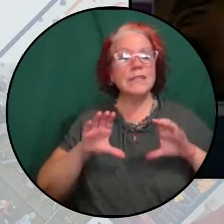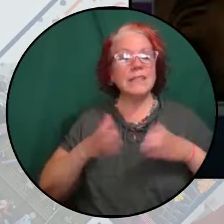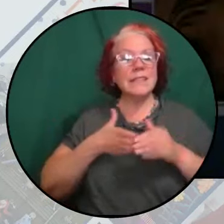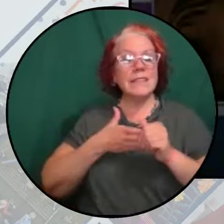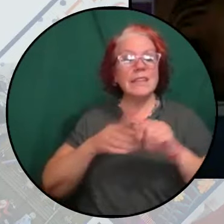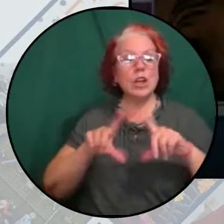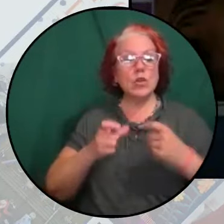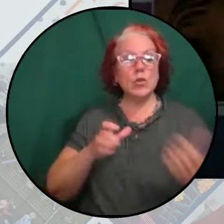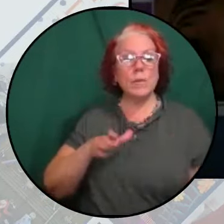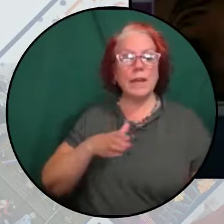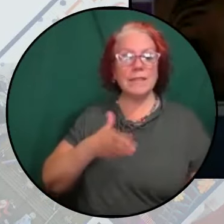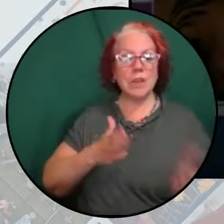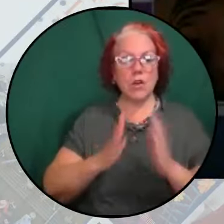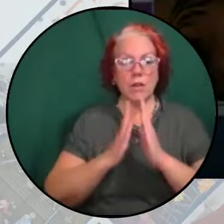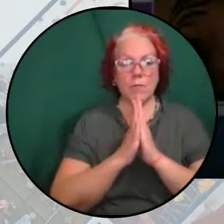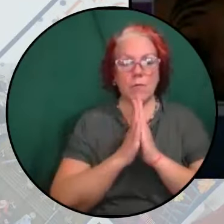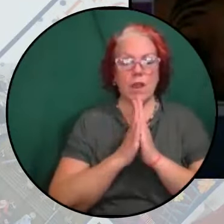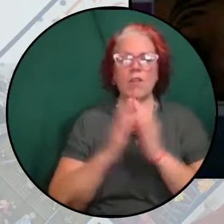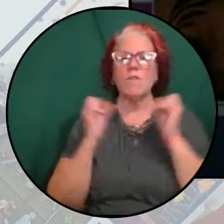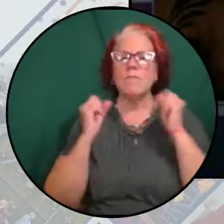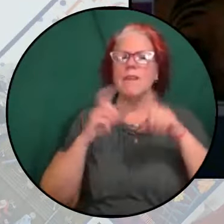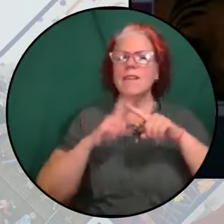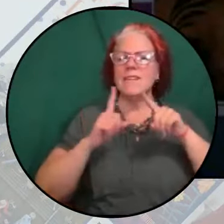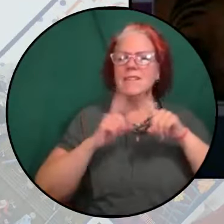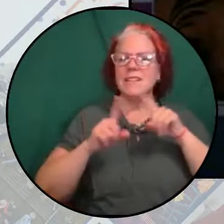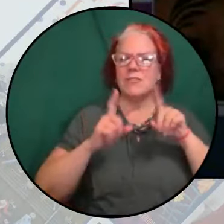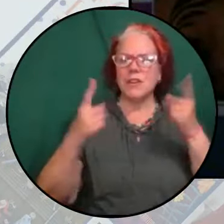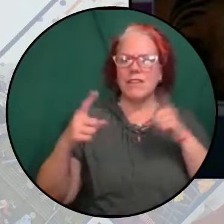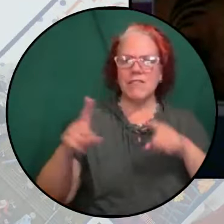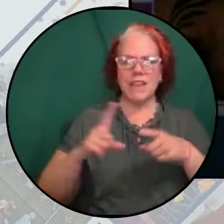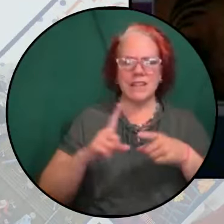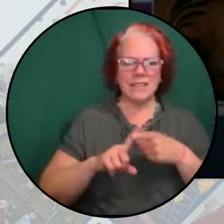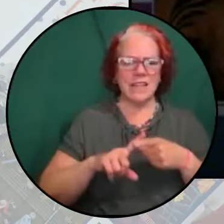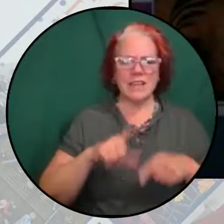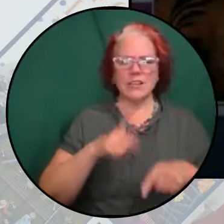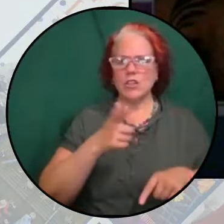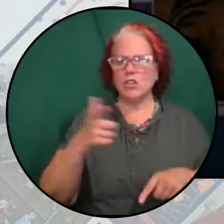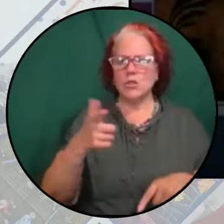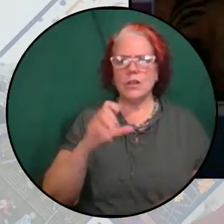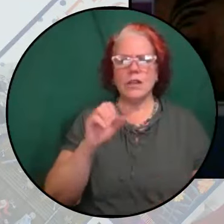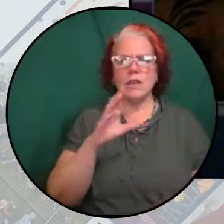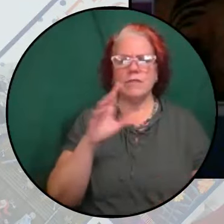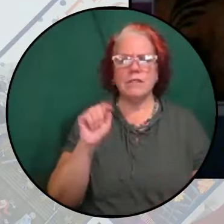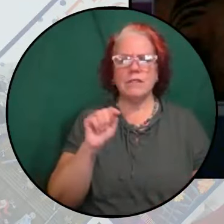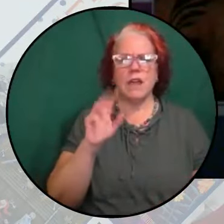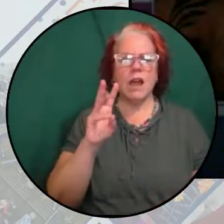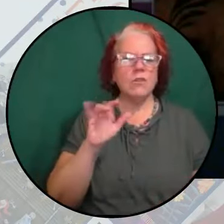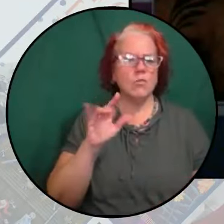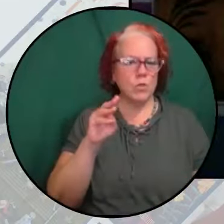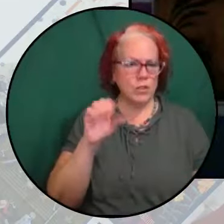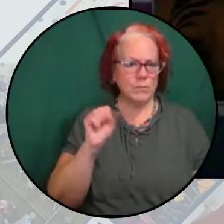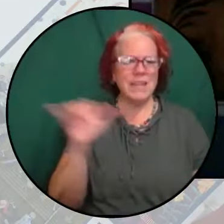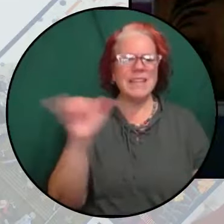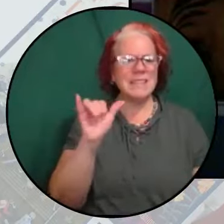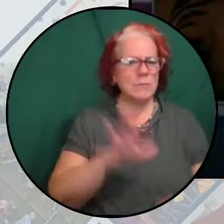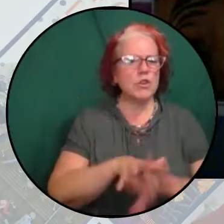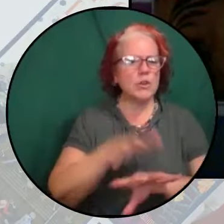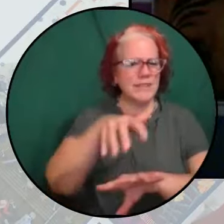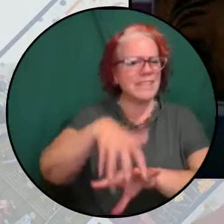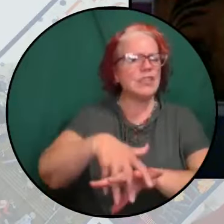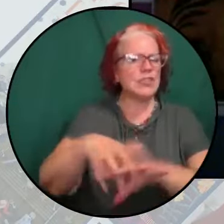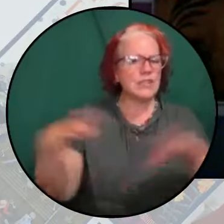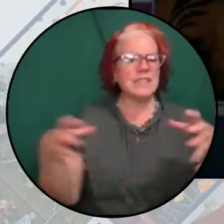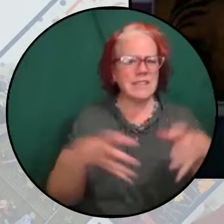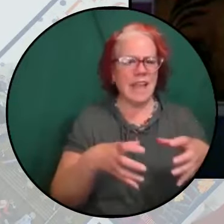was linked to many systemic events like the 2020 shooting of Scott Williams at a similar Indigenous gathering when